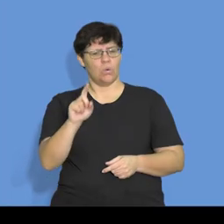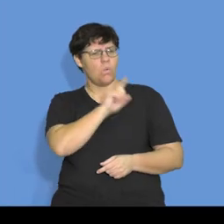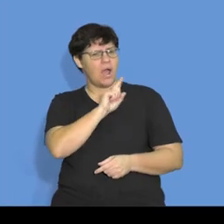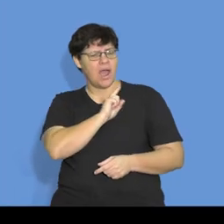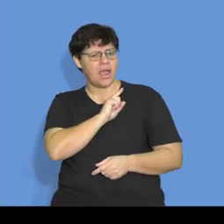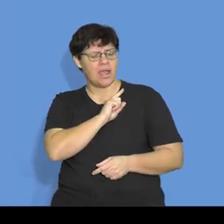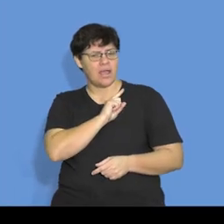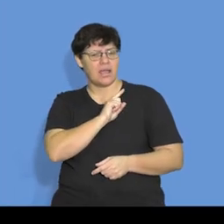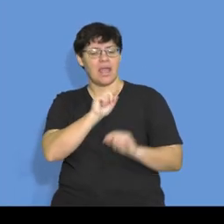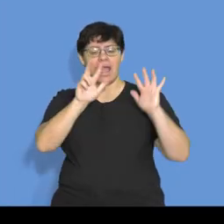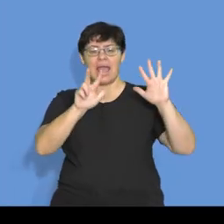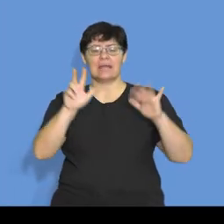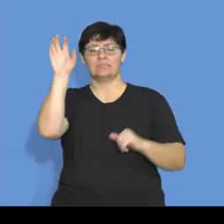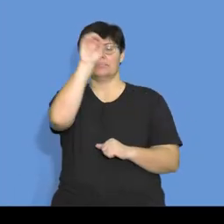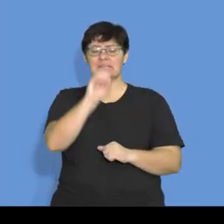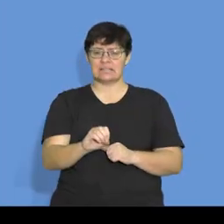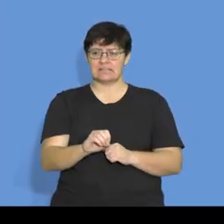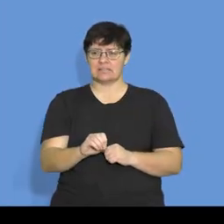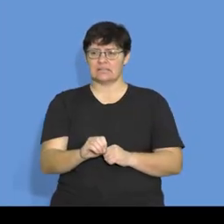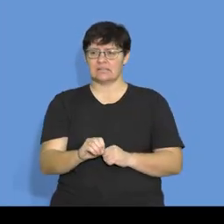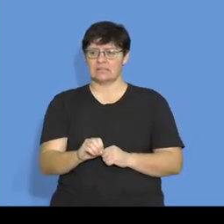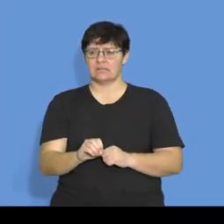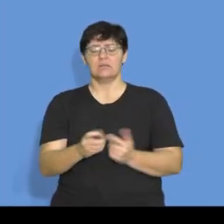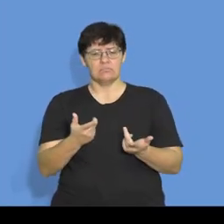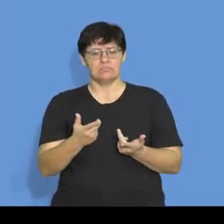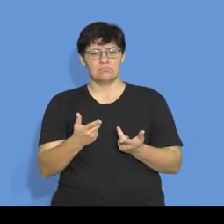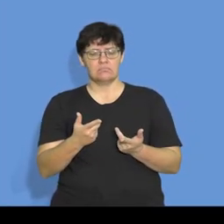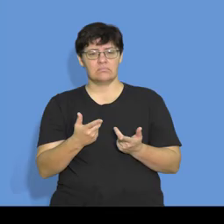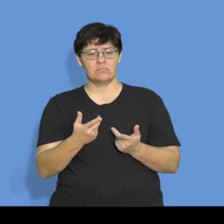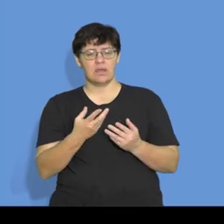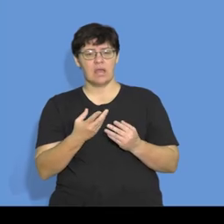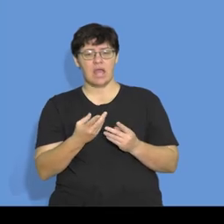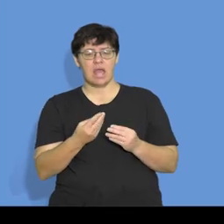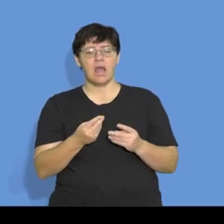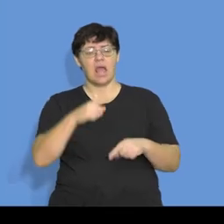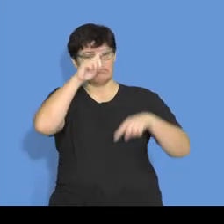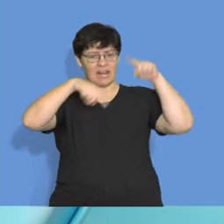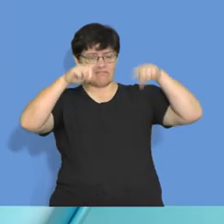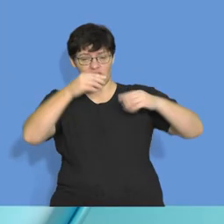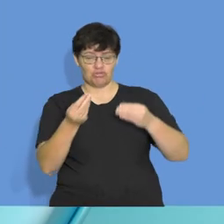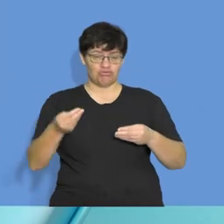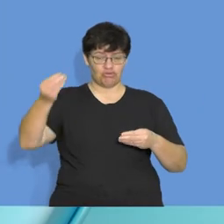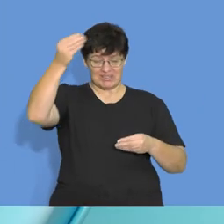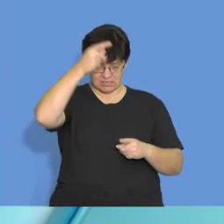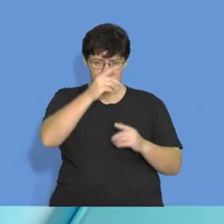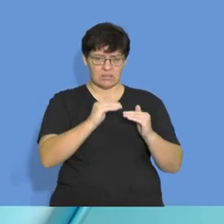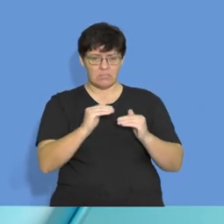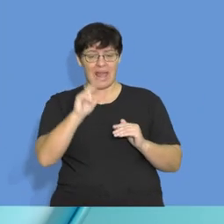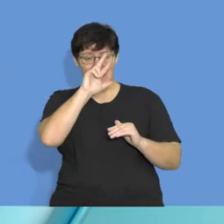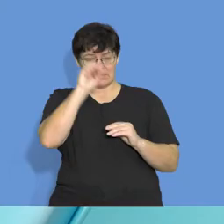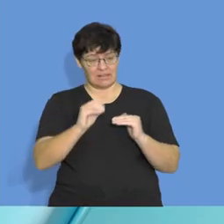Because 8% is definitely above the inflation rate. Okay. So what is important,